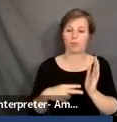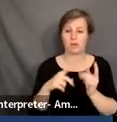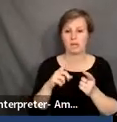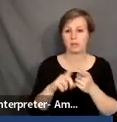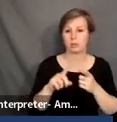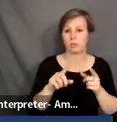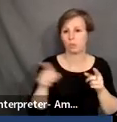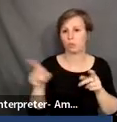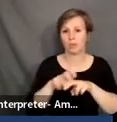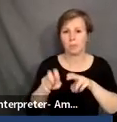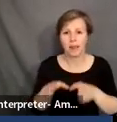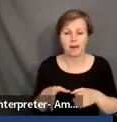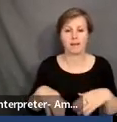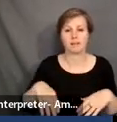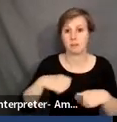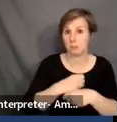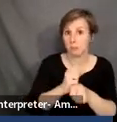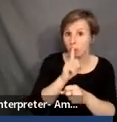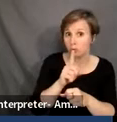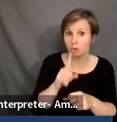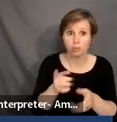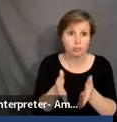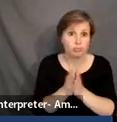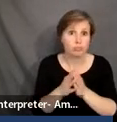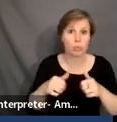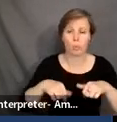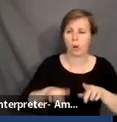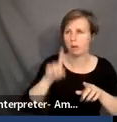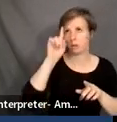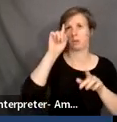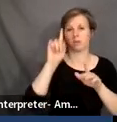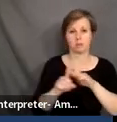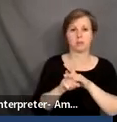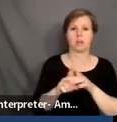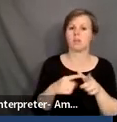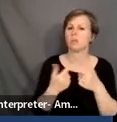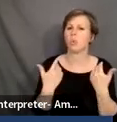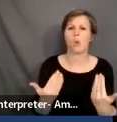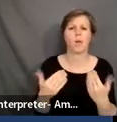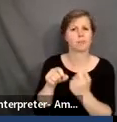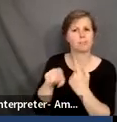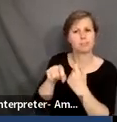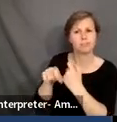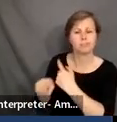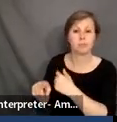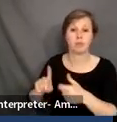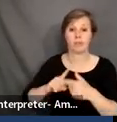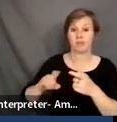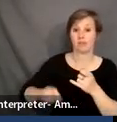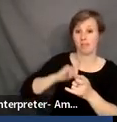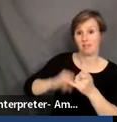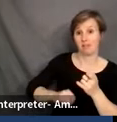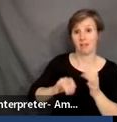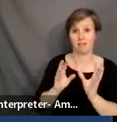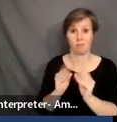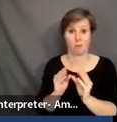panelists. So please make sure you're asking questions as they come up and putting those right into the chat. At the end of the webinar, to